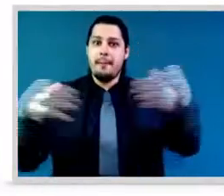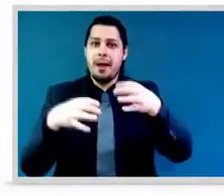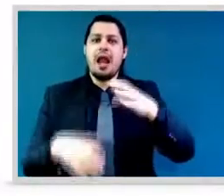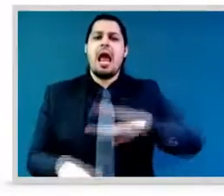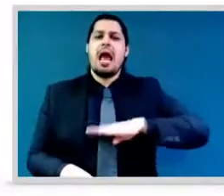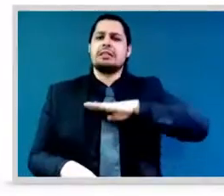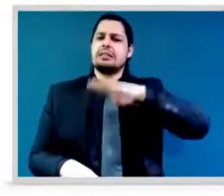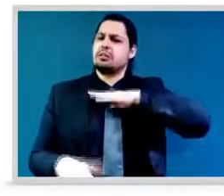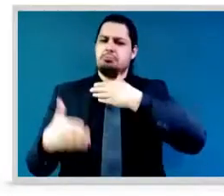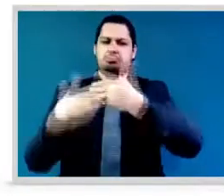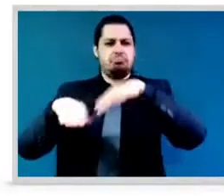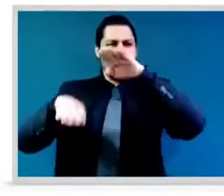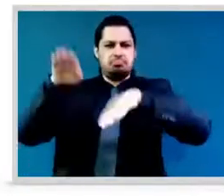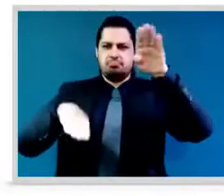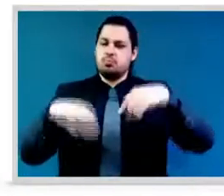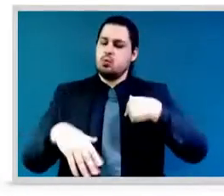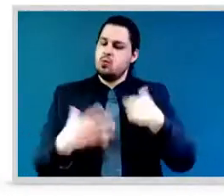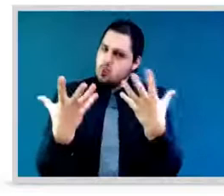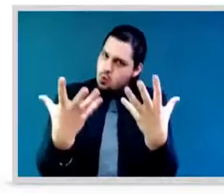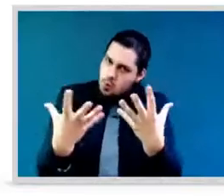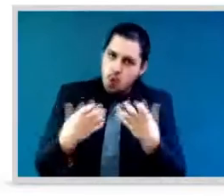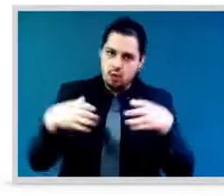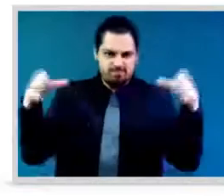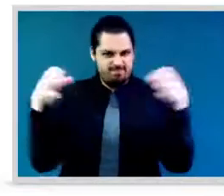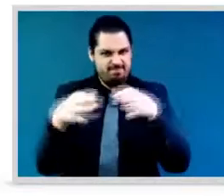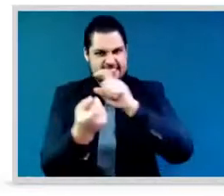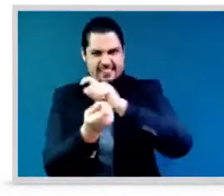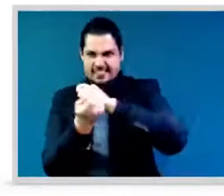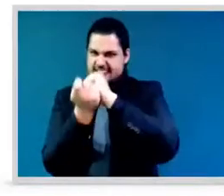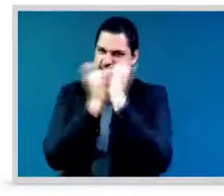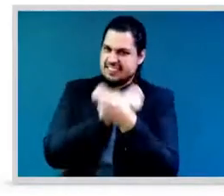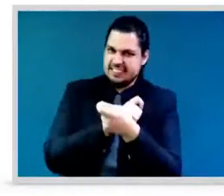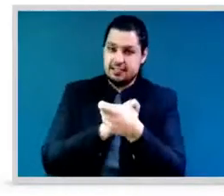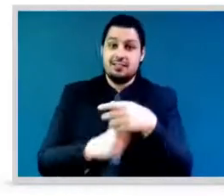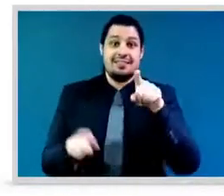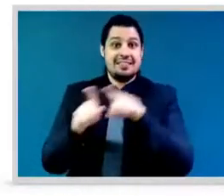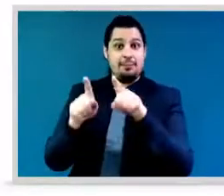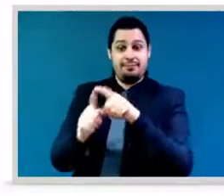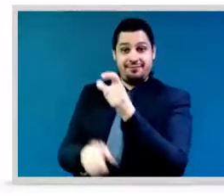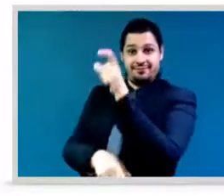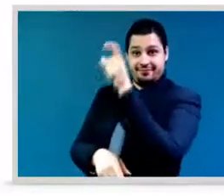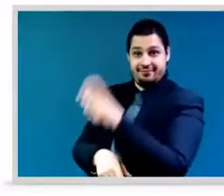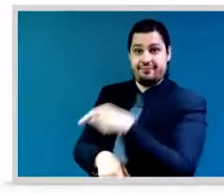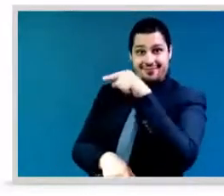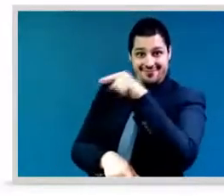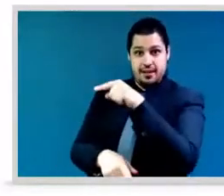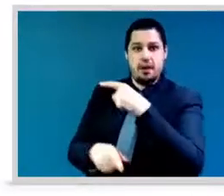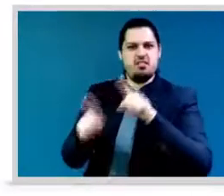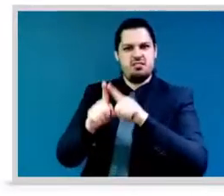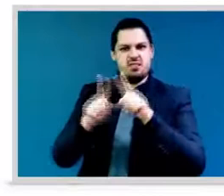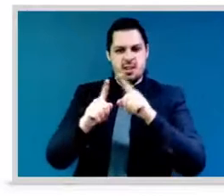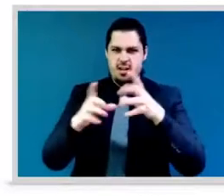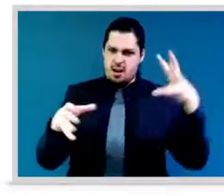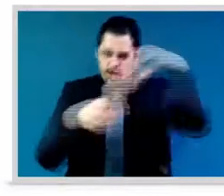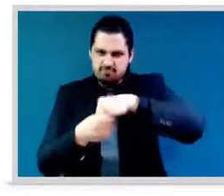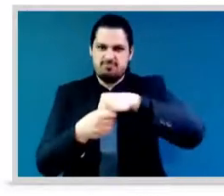has produced an annual study called the rekuvik index um which will which has tracked for the past several years and will continue to track